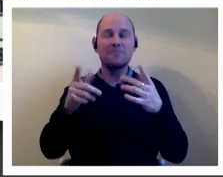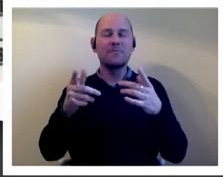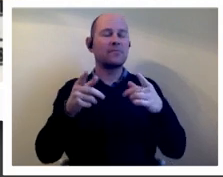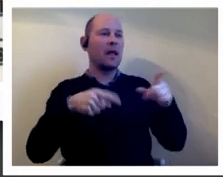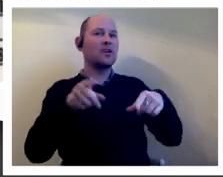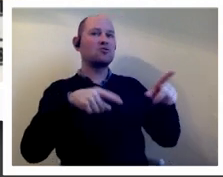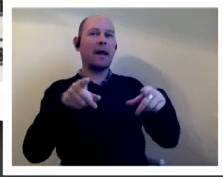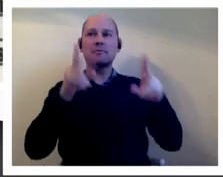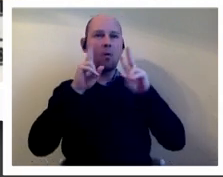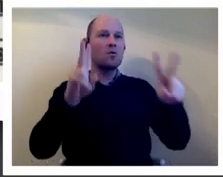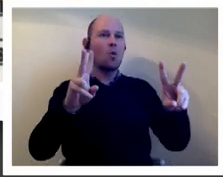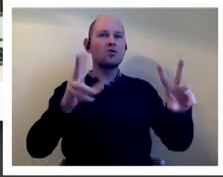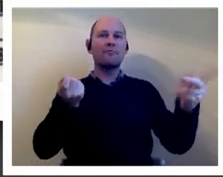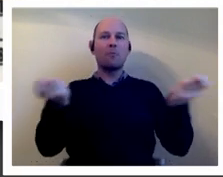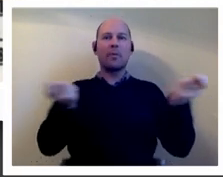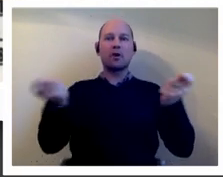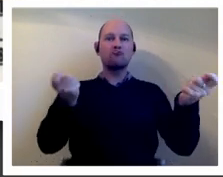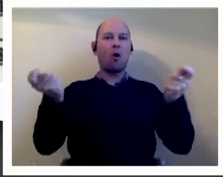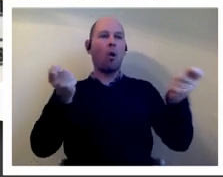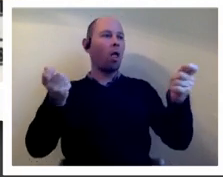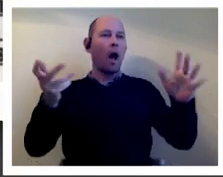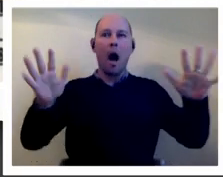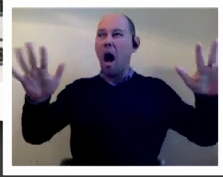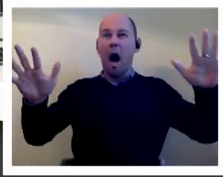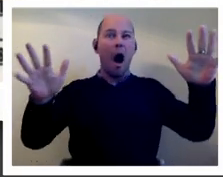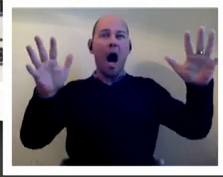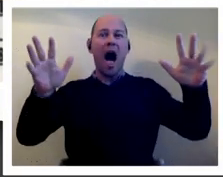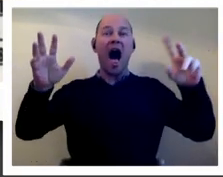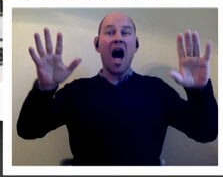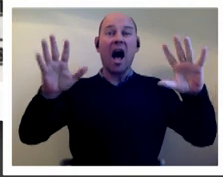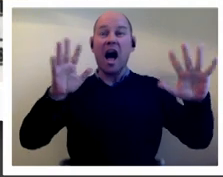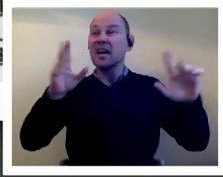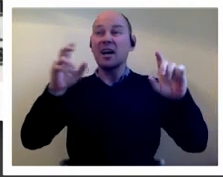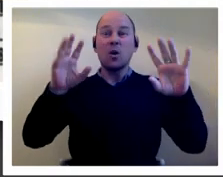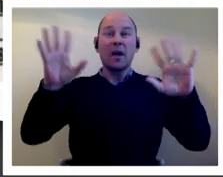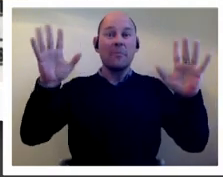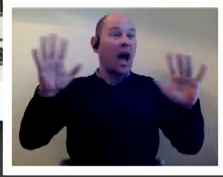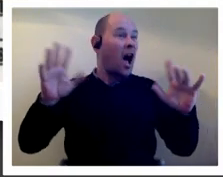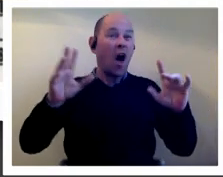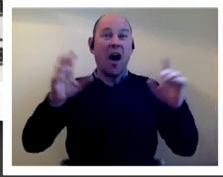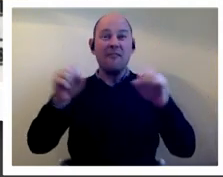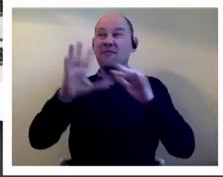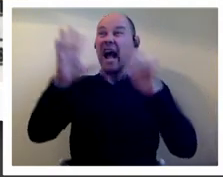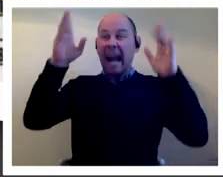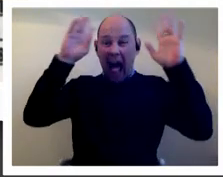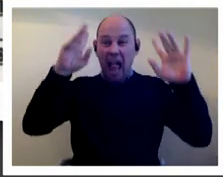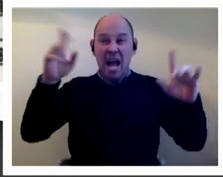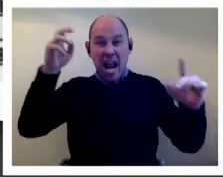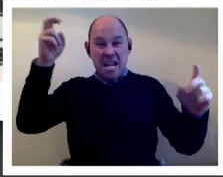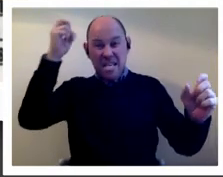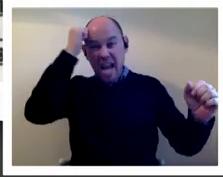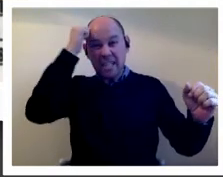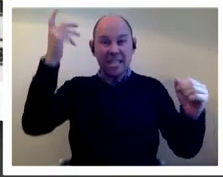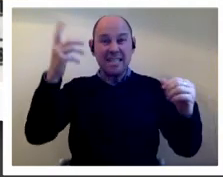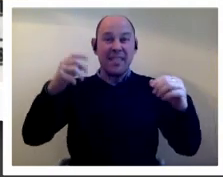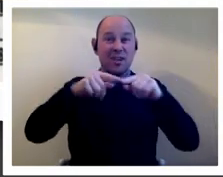from a control booth and he sort of clocked what was happening he started screaming he says um oh fucking hell we've got nutters in the studio get him out